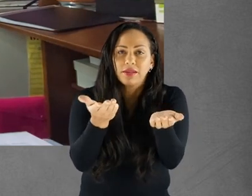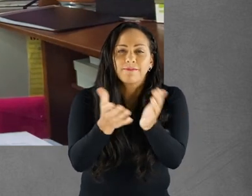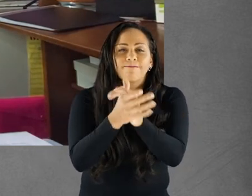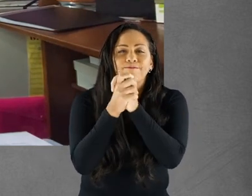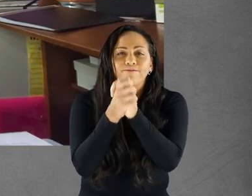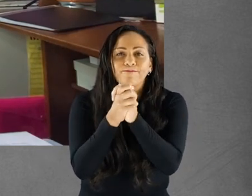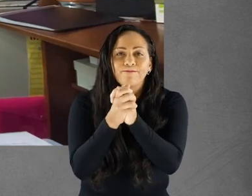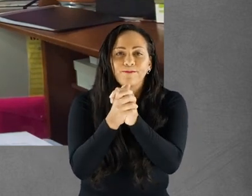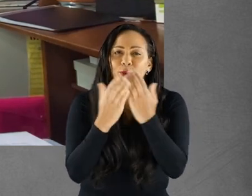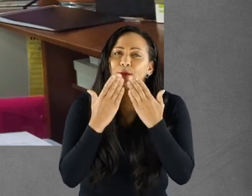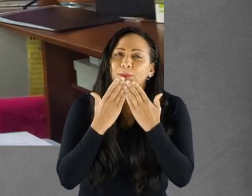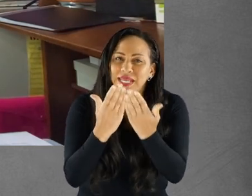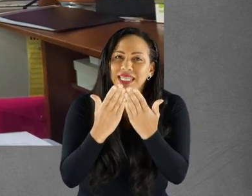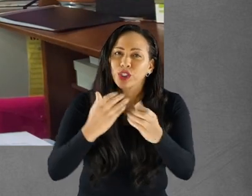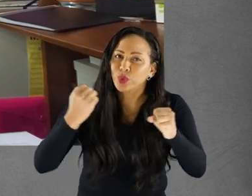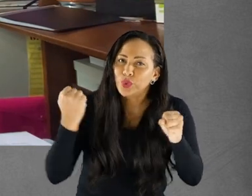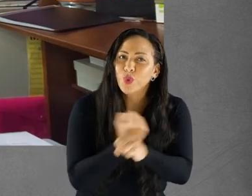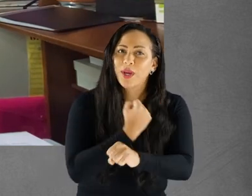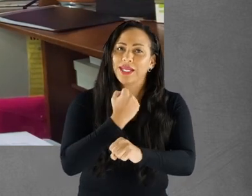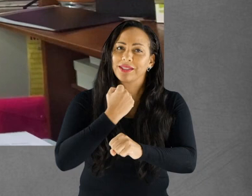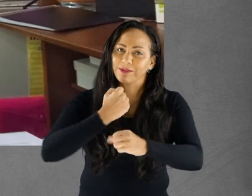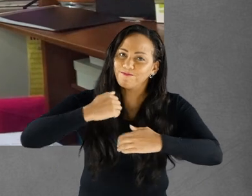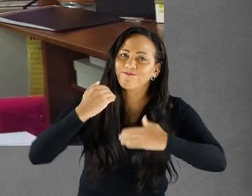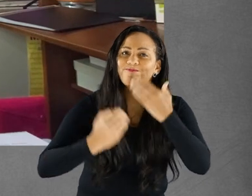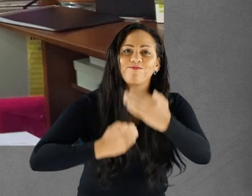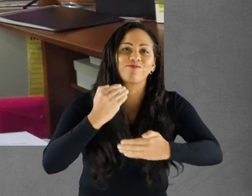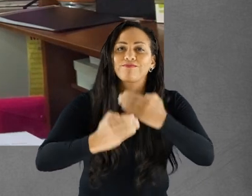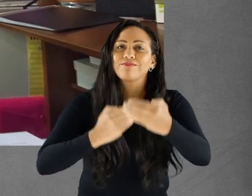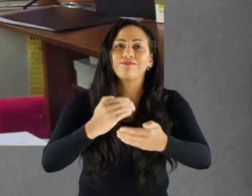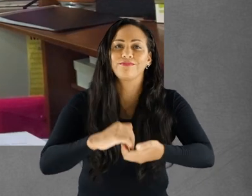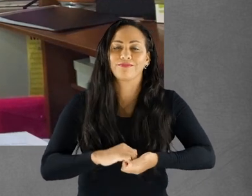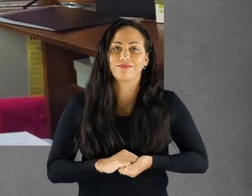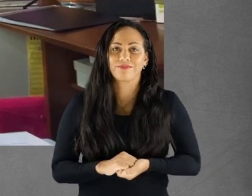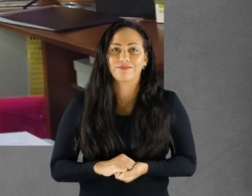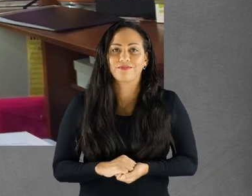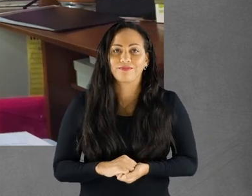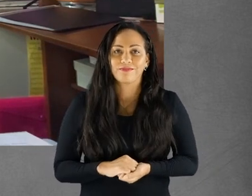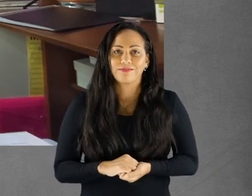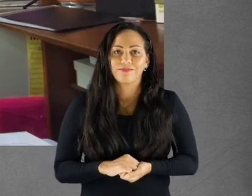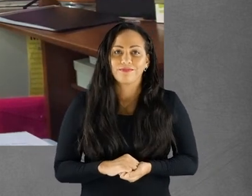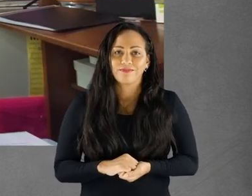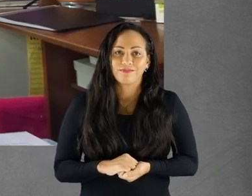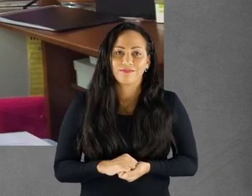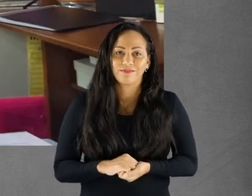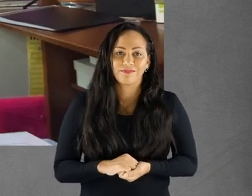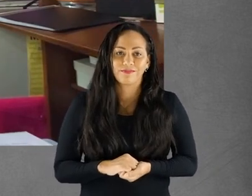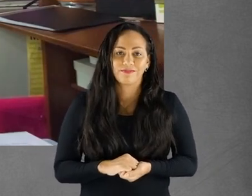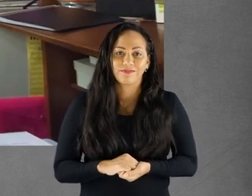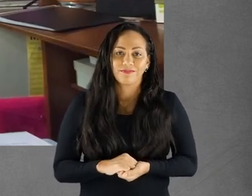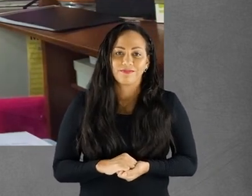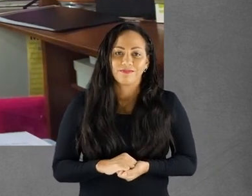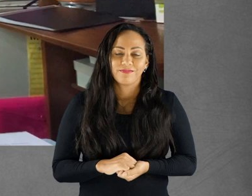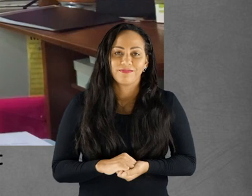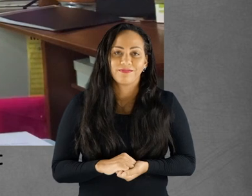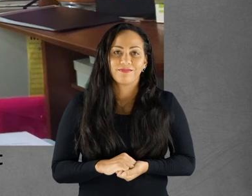to share your voice, I urge you to do it. Please do it. Please do.